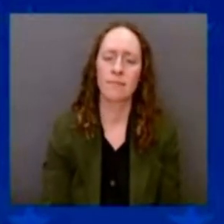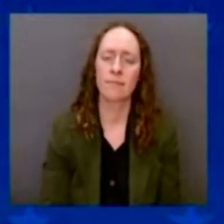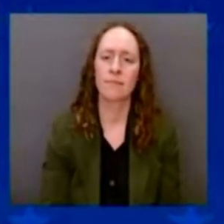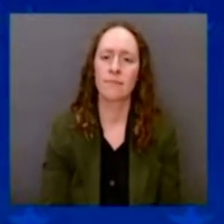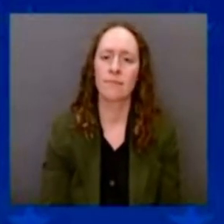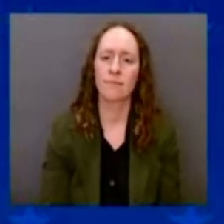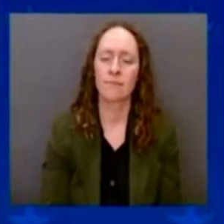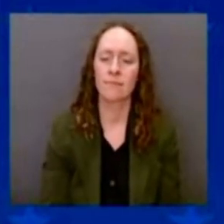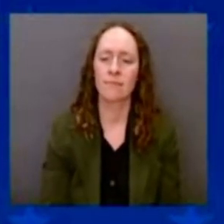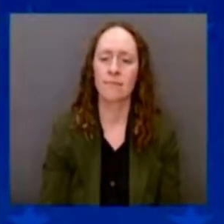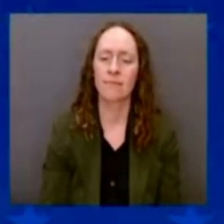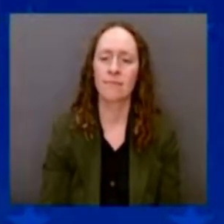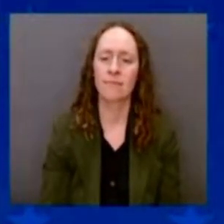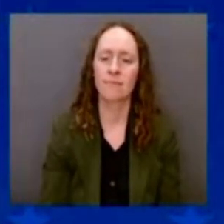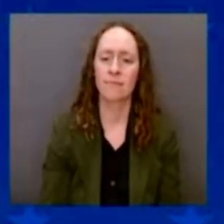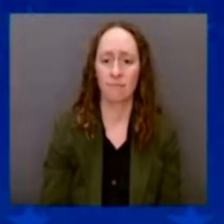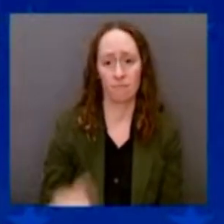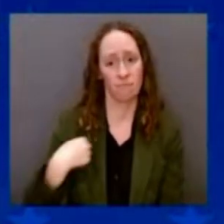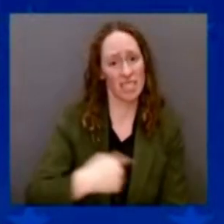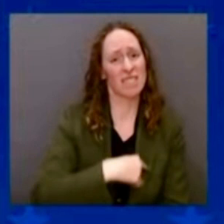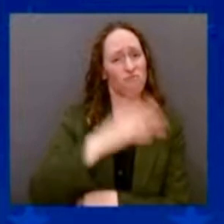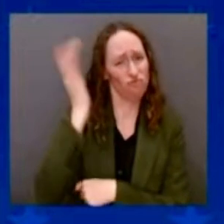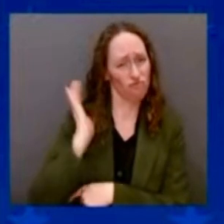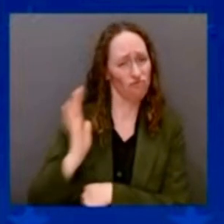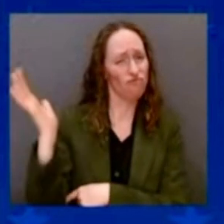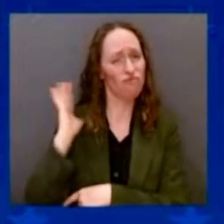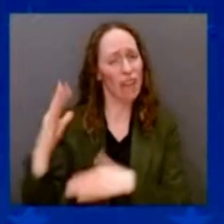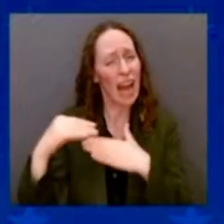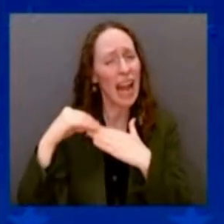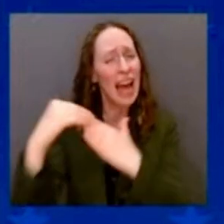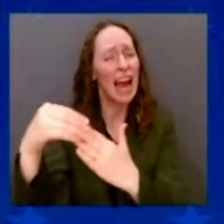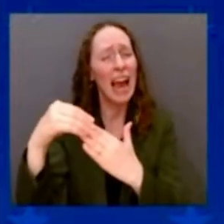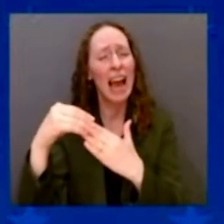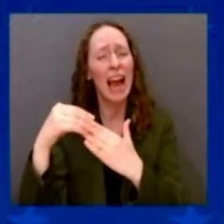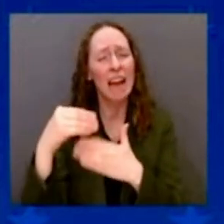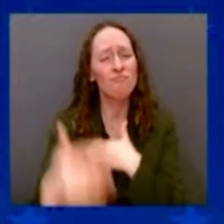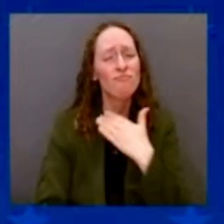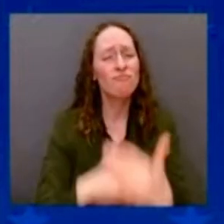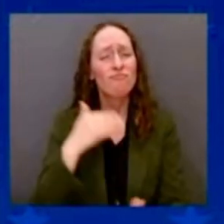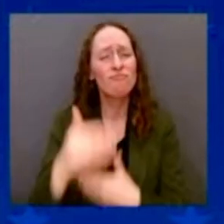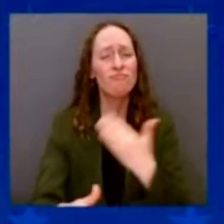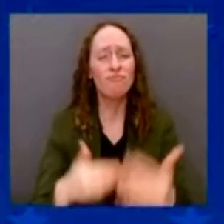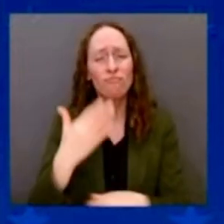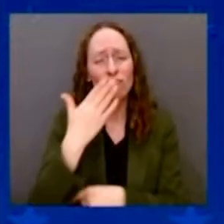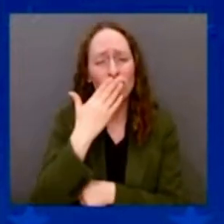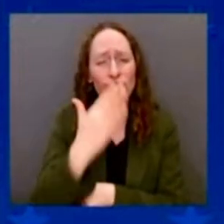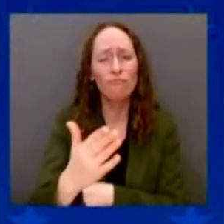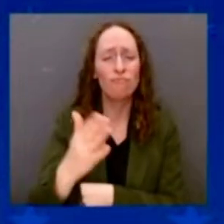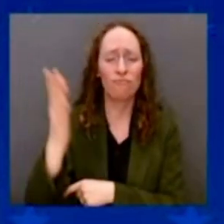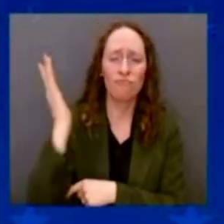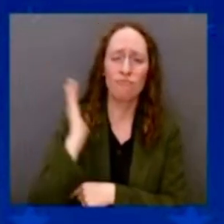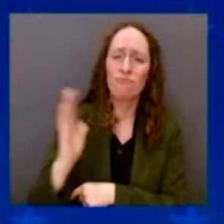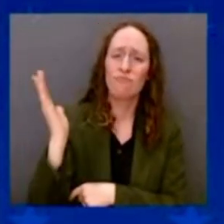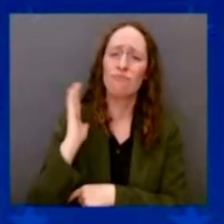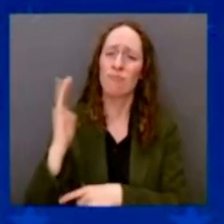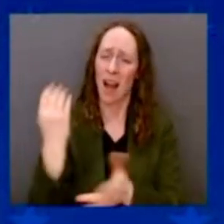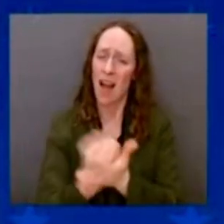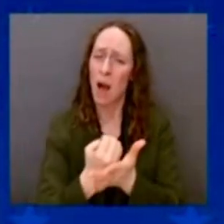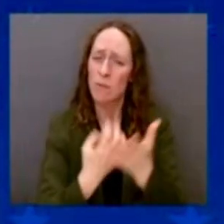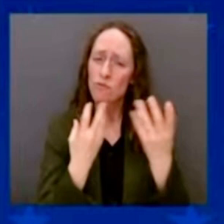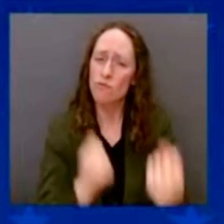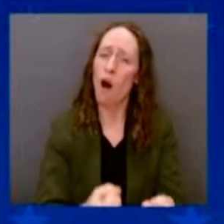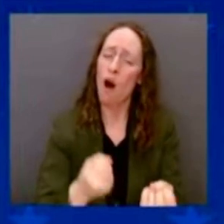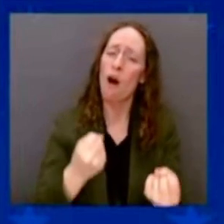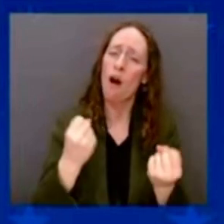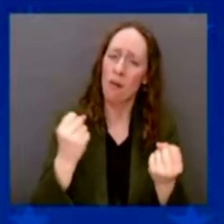We were the only economy in the world that was moving that fast because we were the best-educated public in the world. We started before